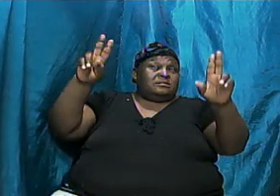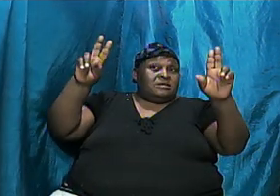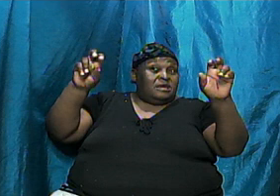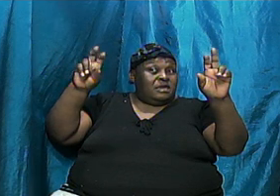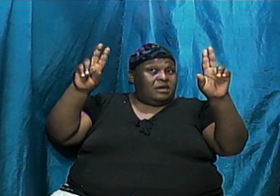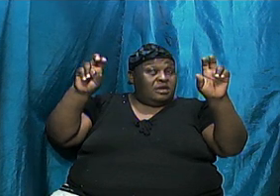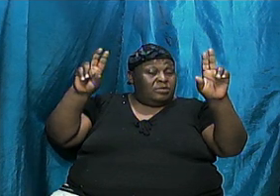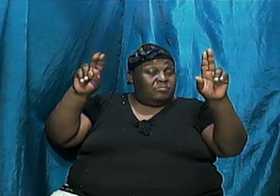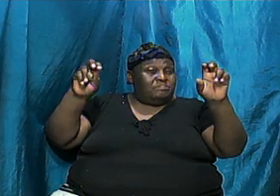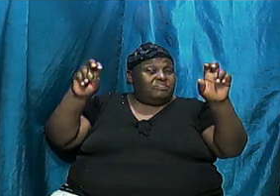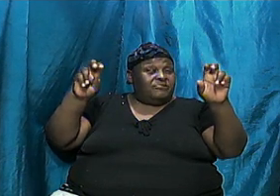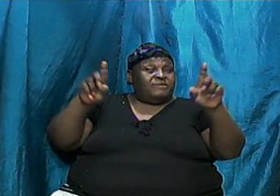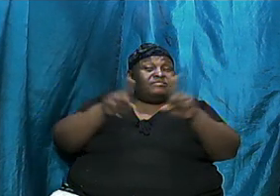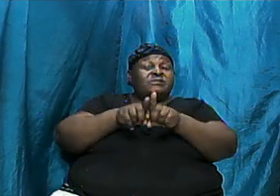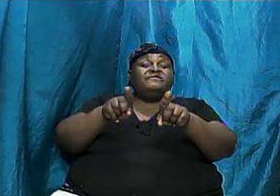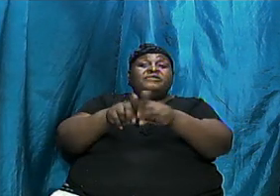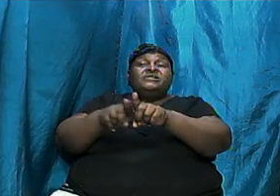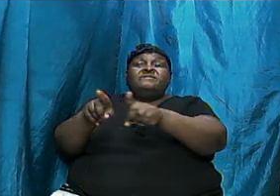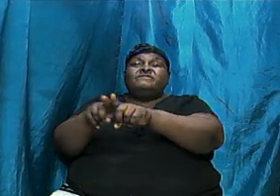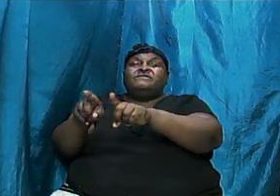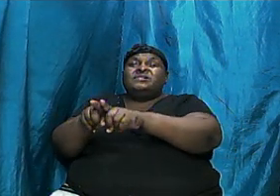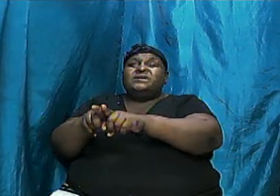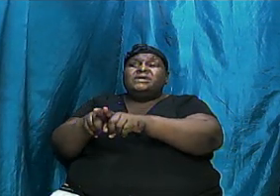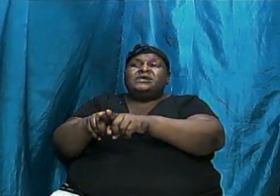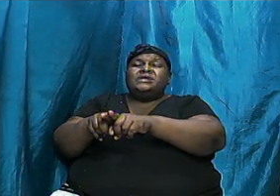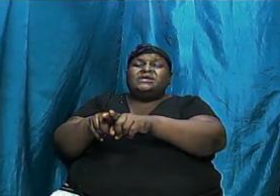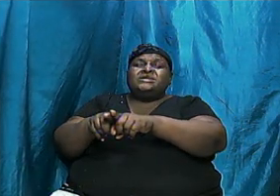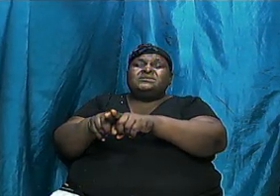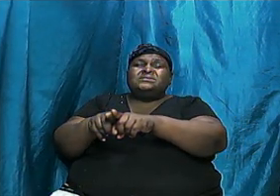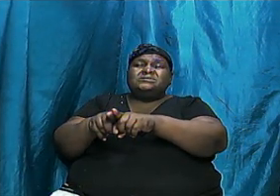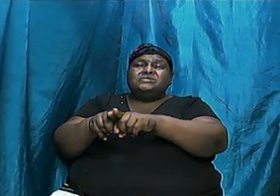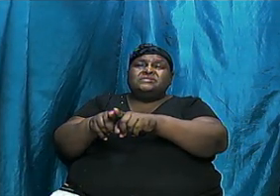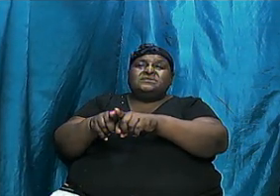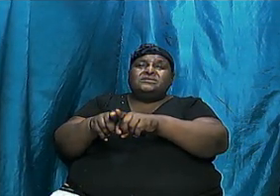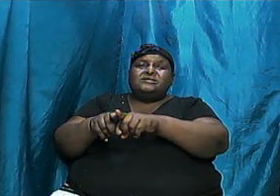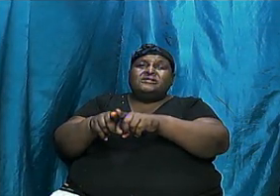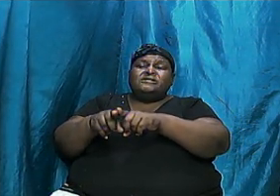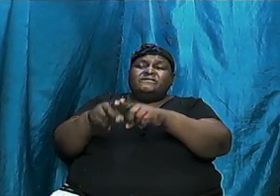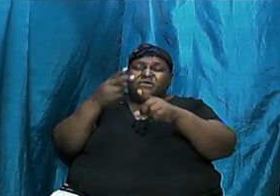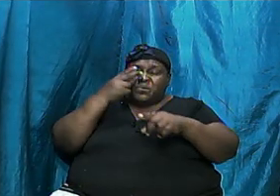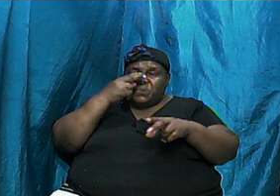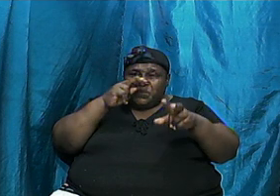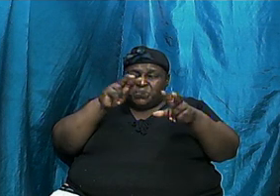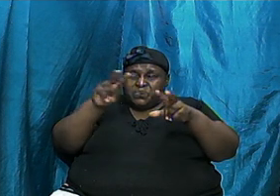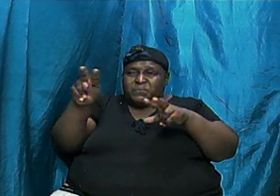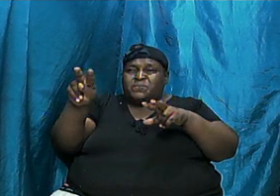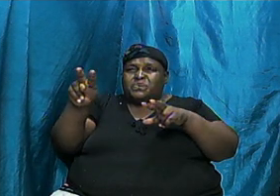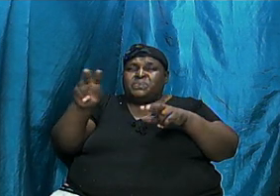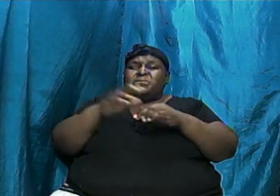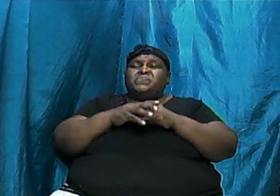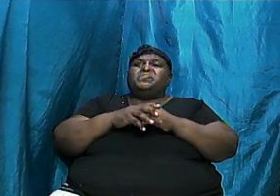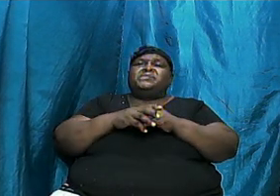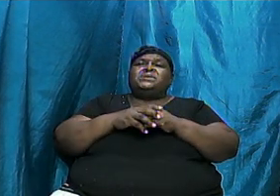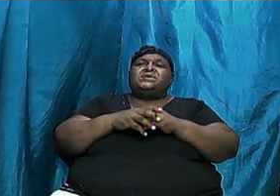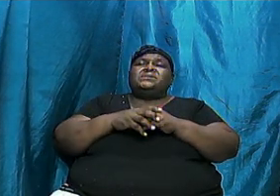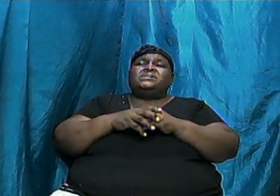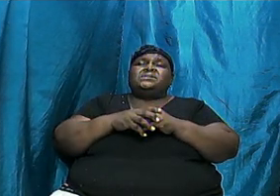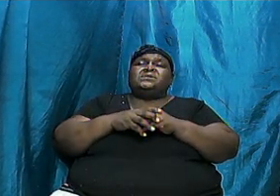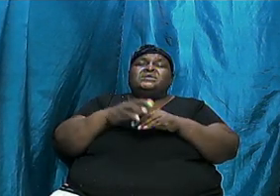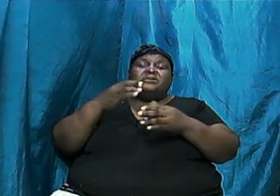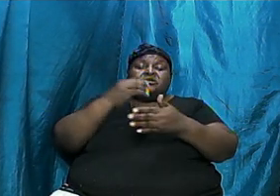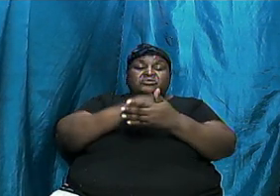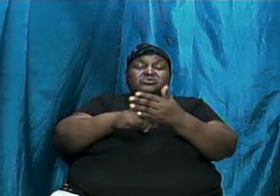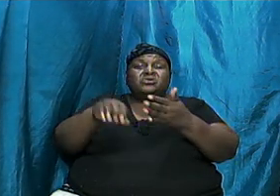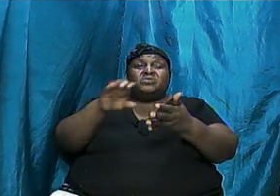perspective on an almost chapter by chapter basis, save and except that some chapters we